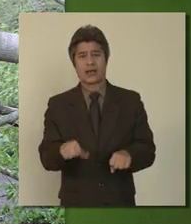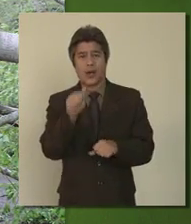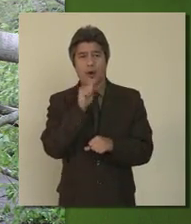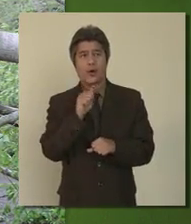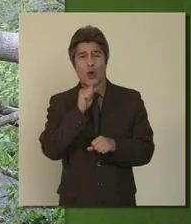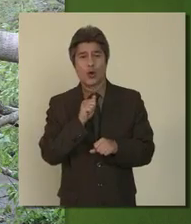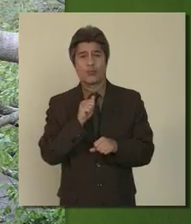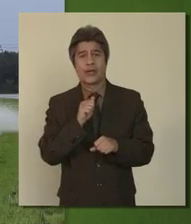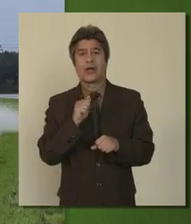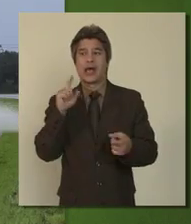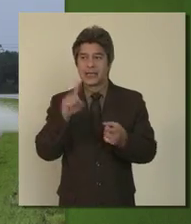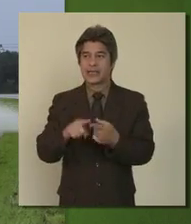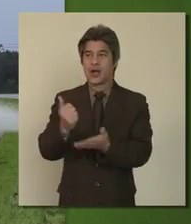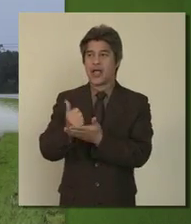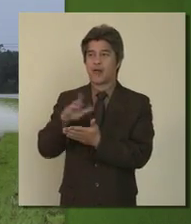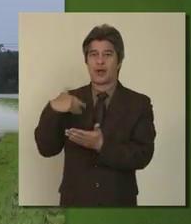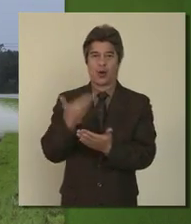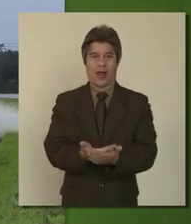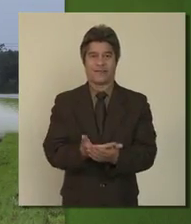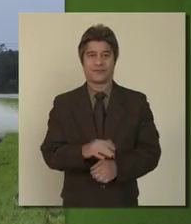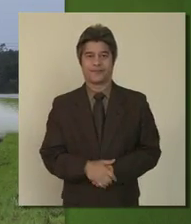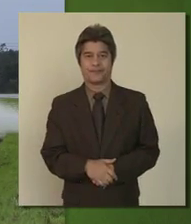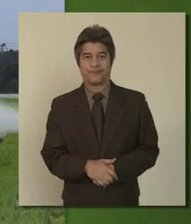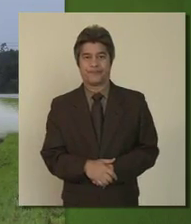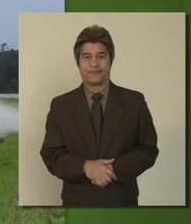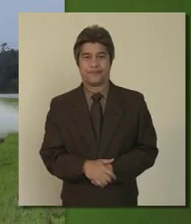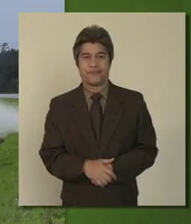be able to cope with it until help arrives.